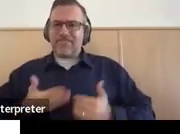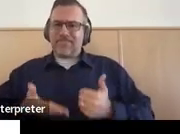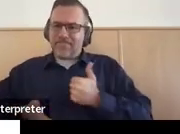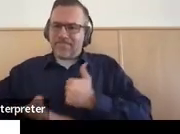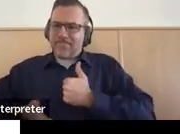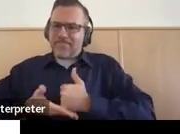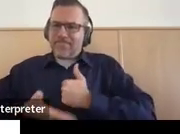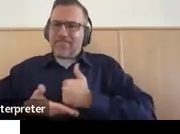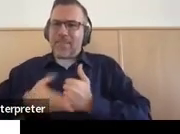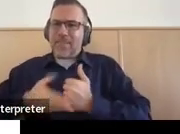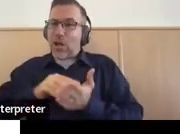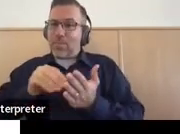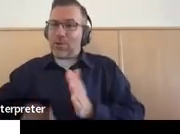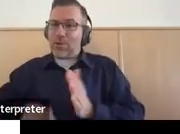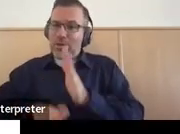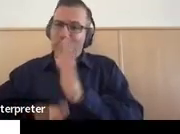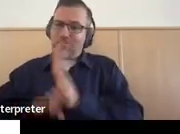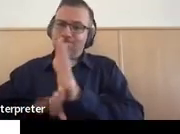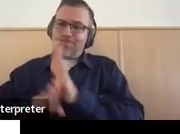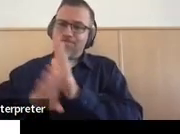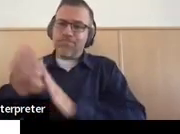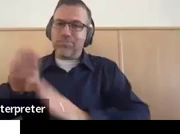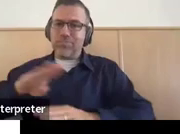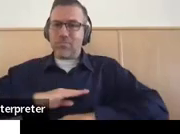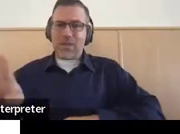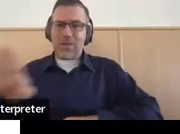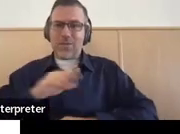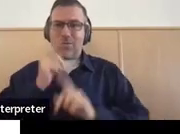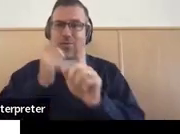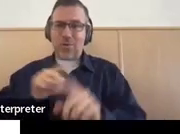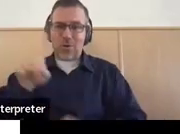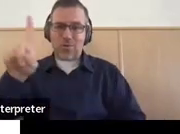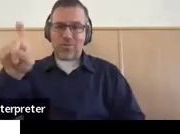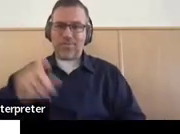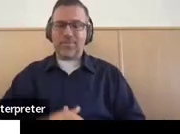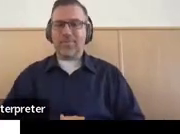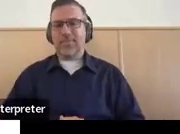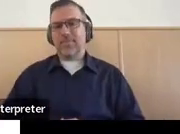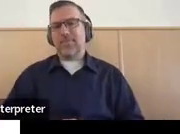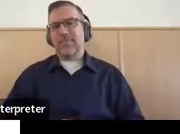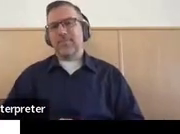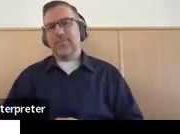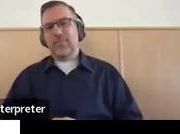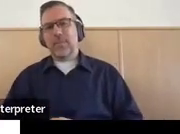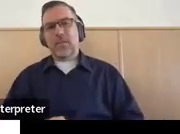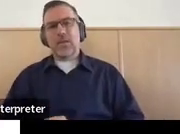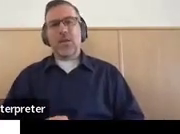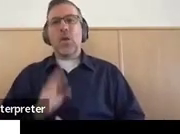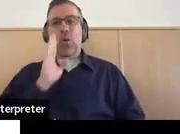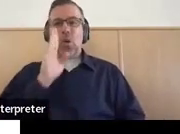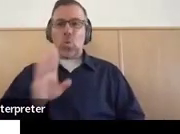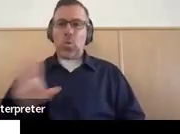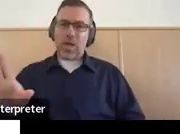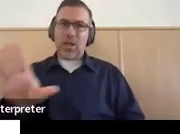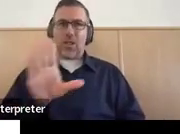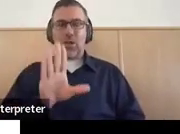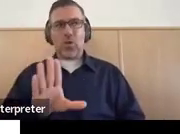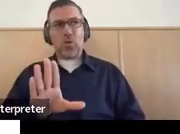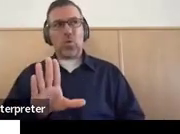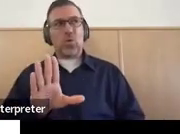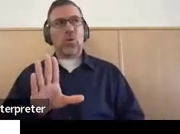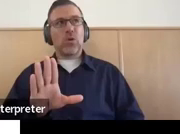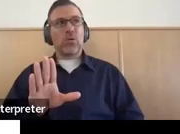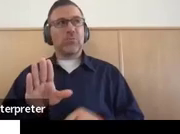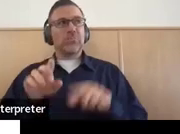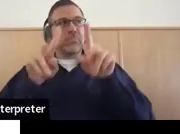things that you want to be able to do? And will what you're doing really help the student to achieve their post-secondary goals